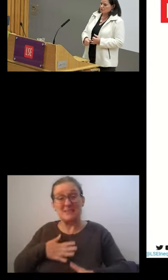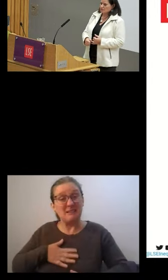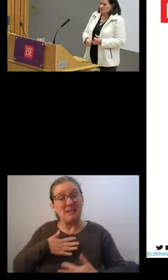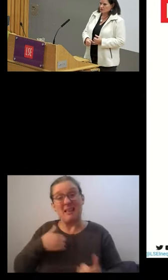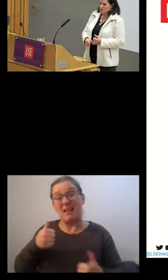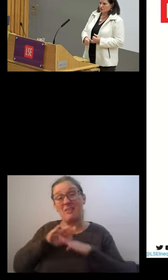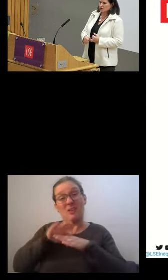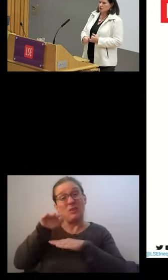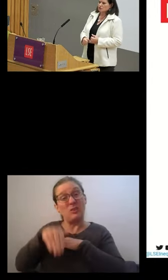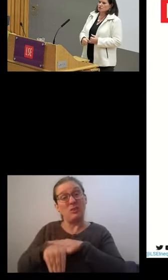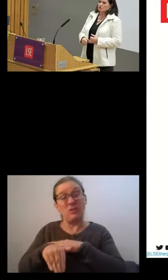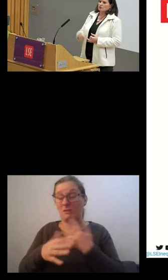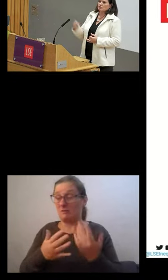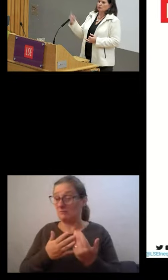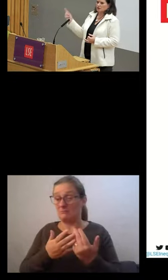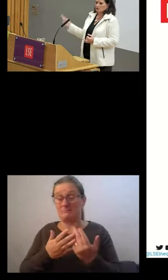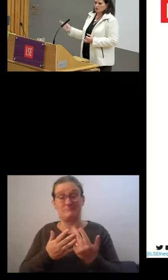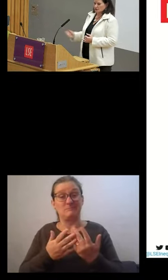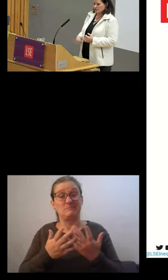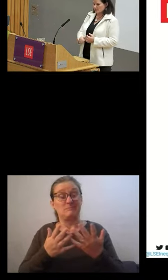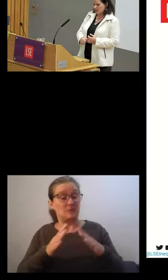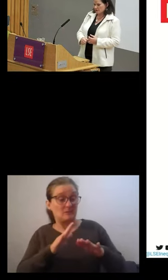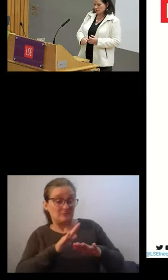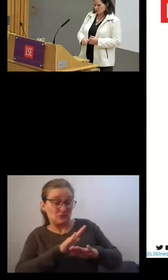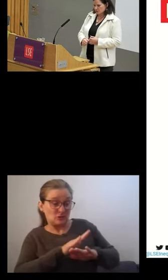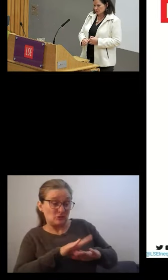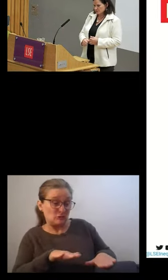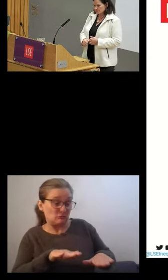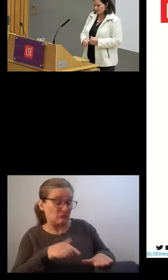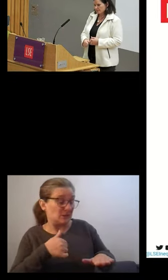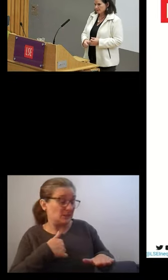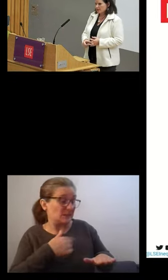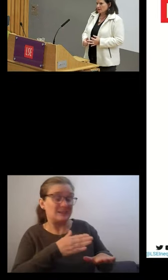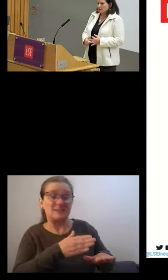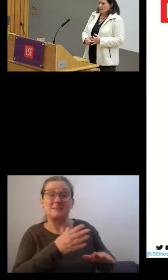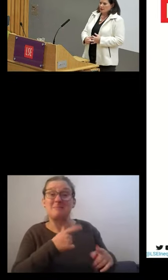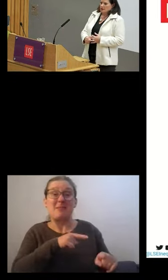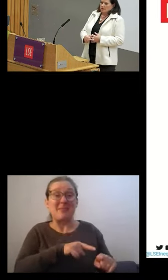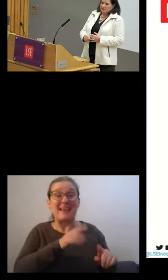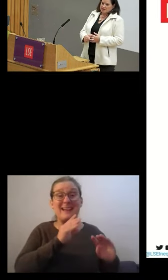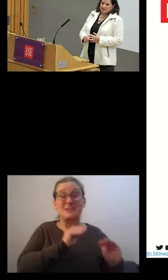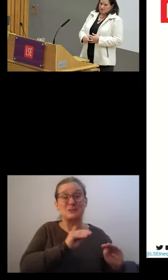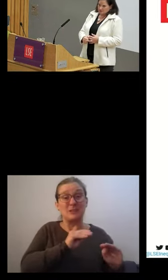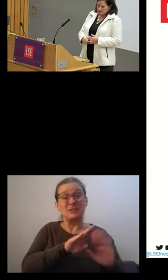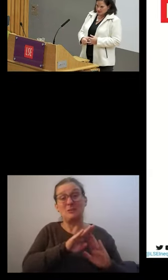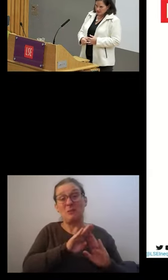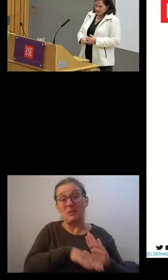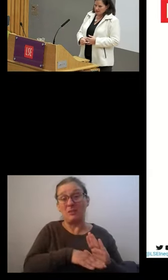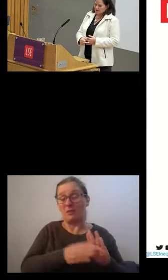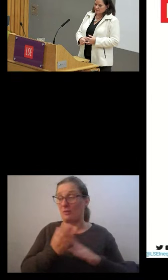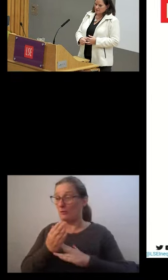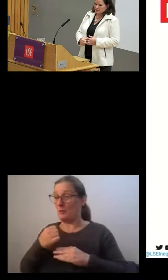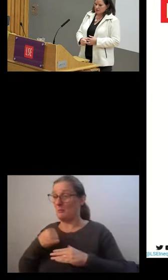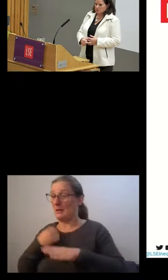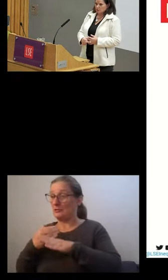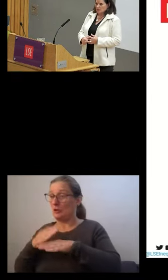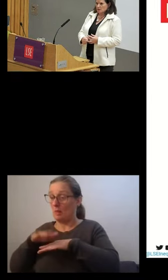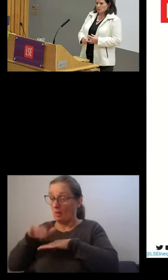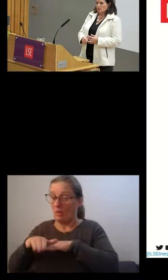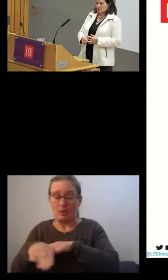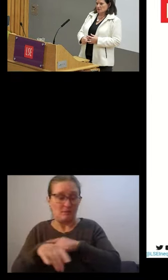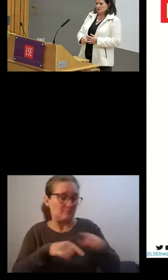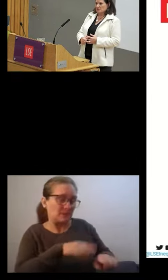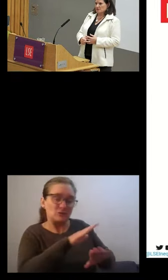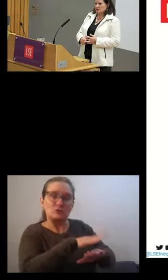education results for the children of workers who have precarious jobs. There's definitely a significant link